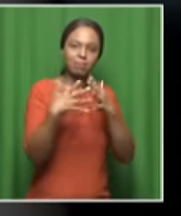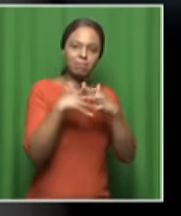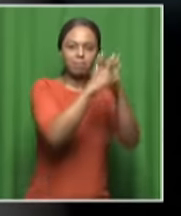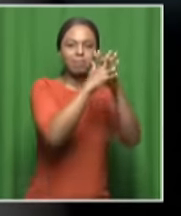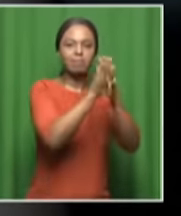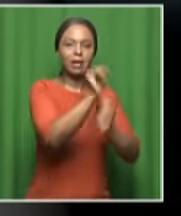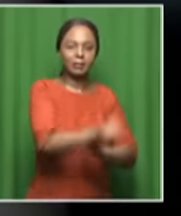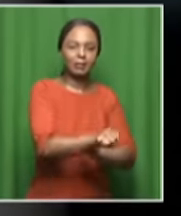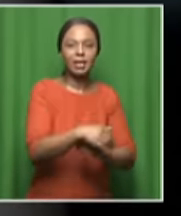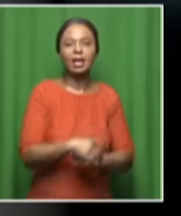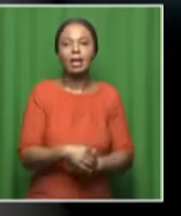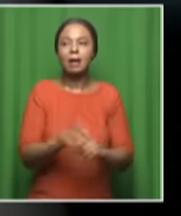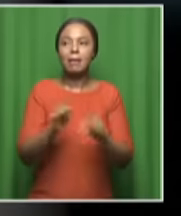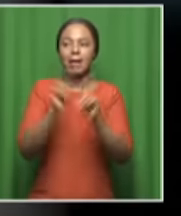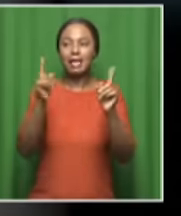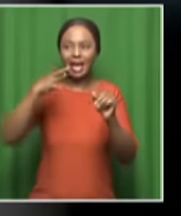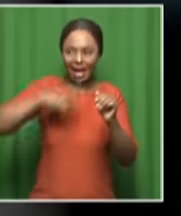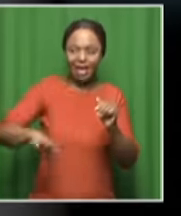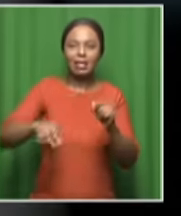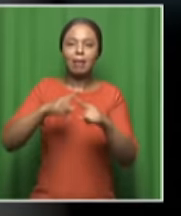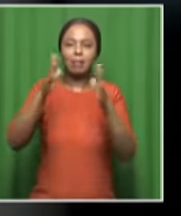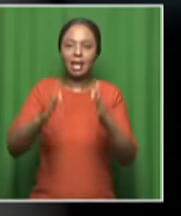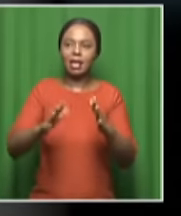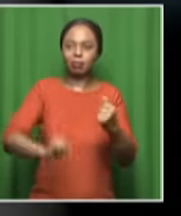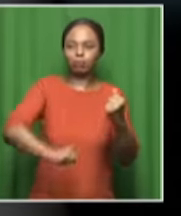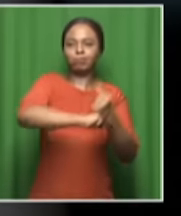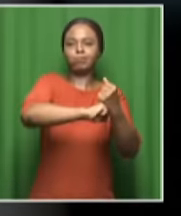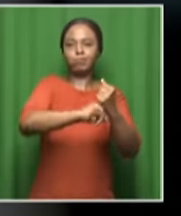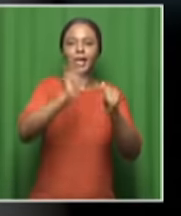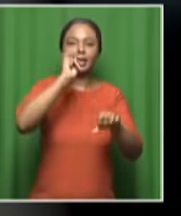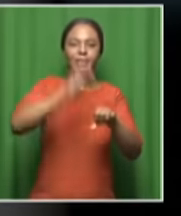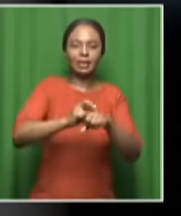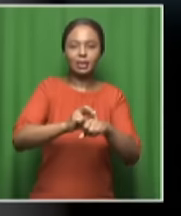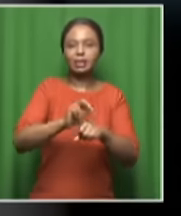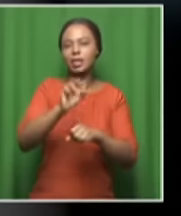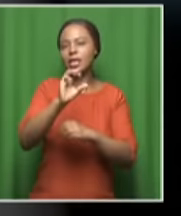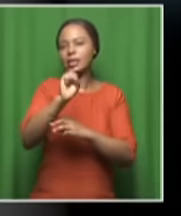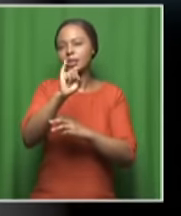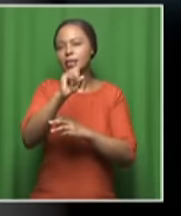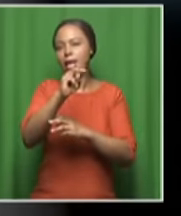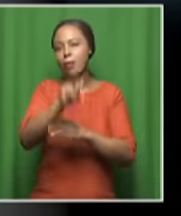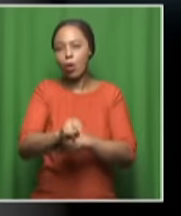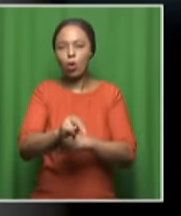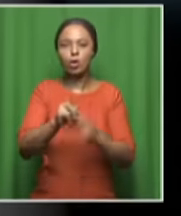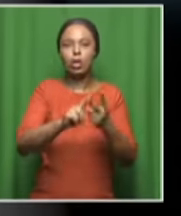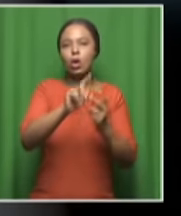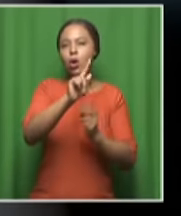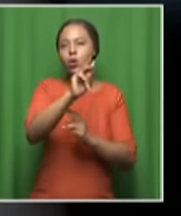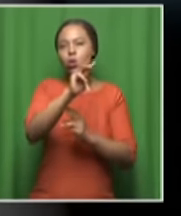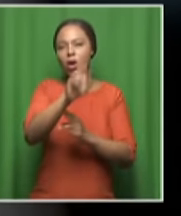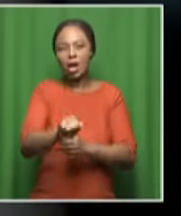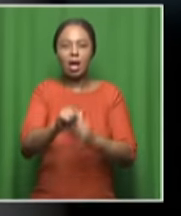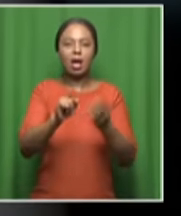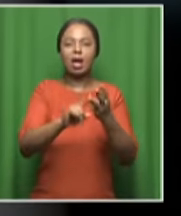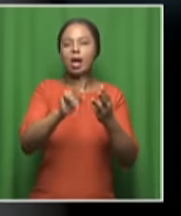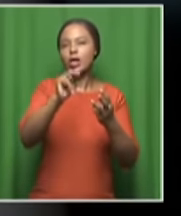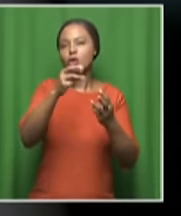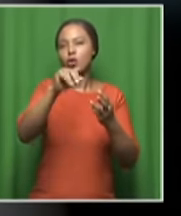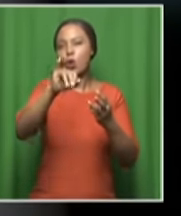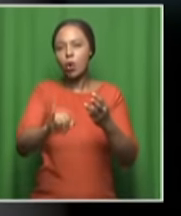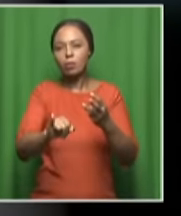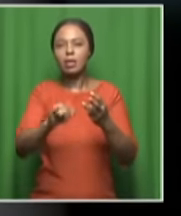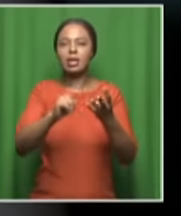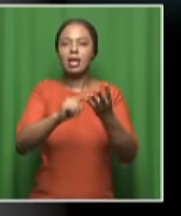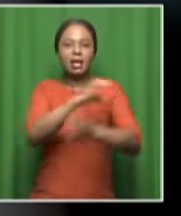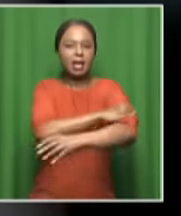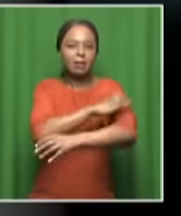but the other players needed to step up. You look at your Lukaman, Simon, even Iwobi, you know, the captain at